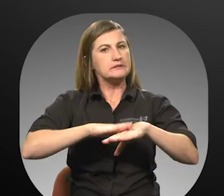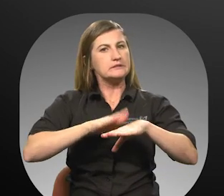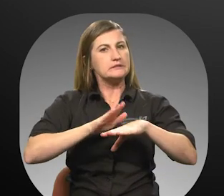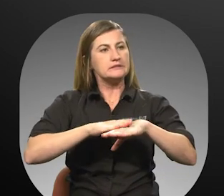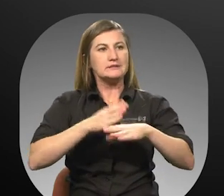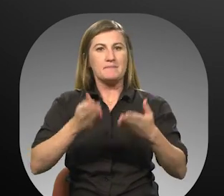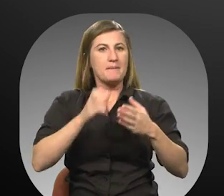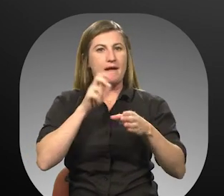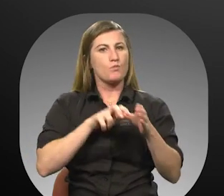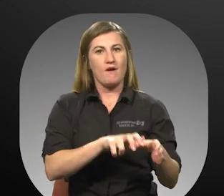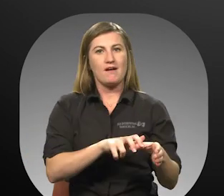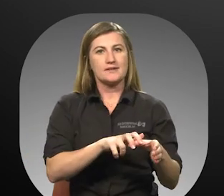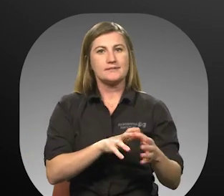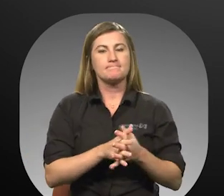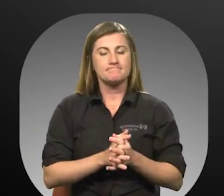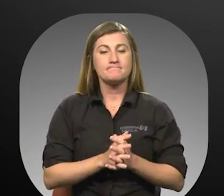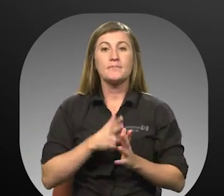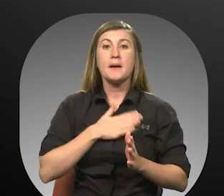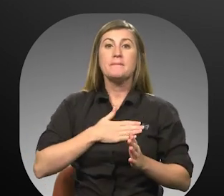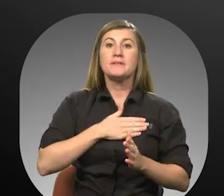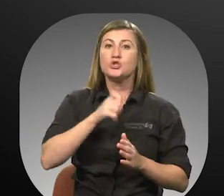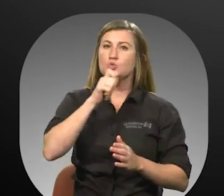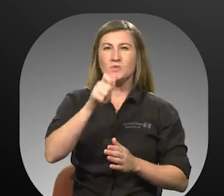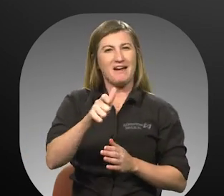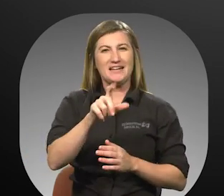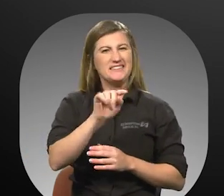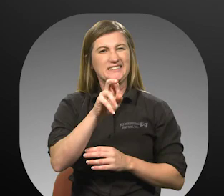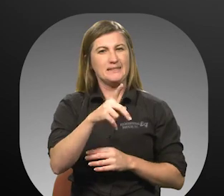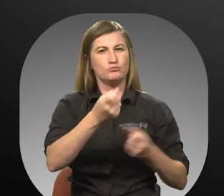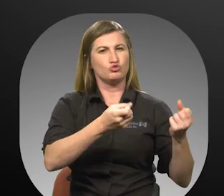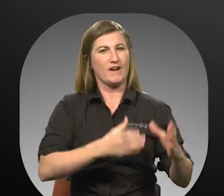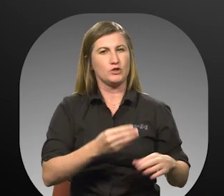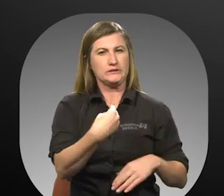eligibility. Please do not tip the drivers.